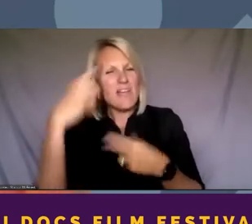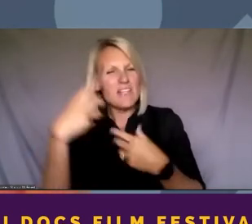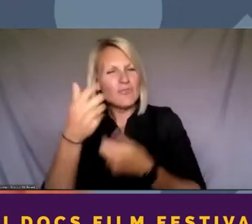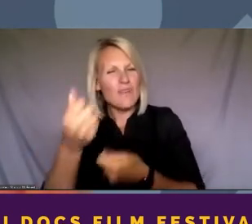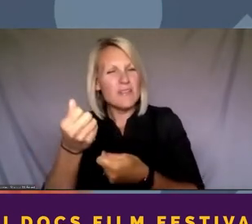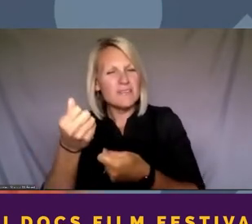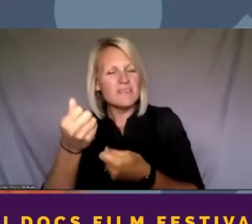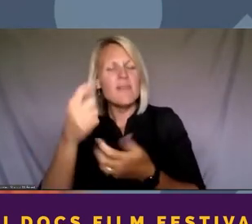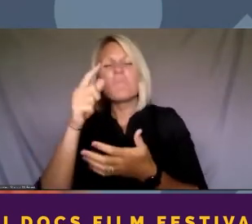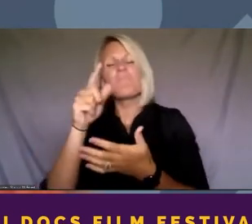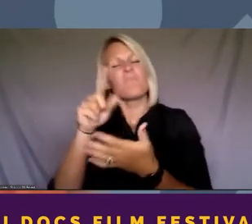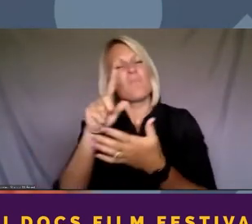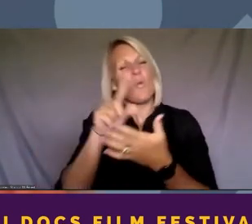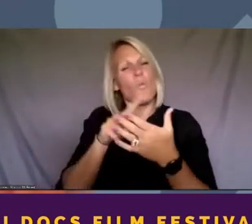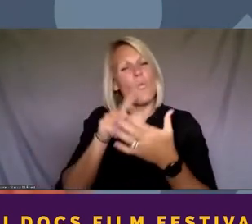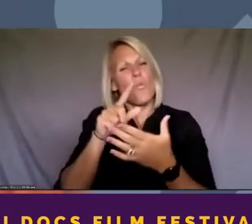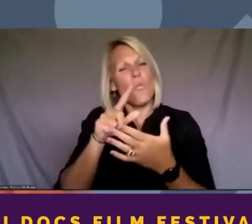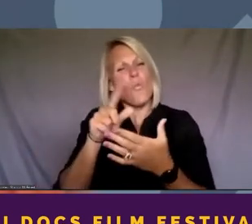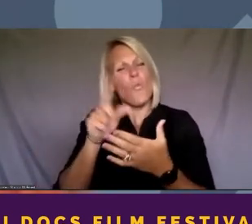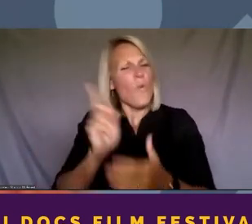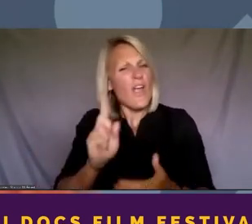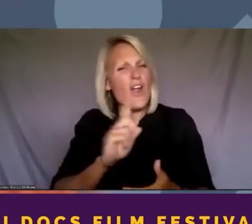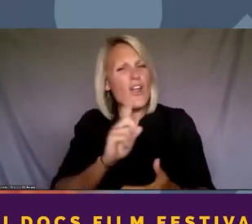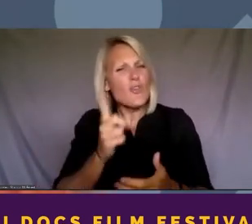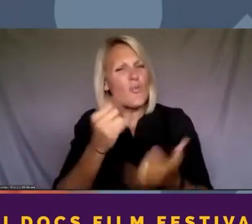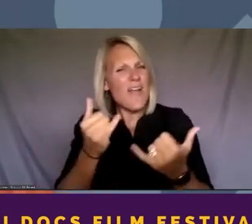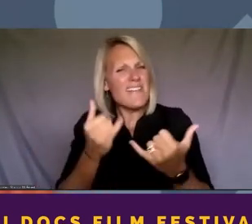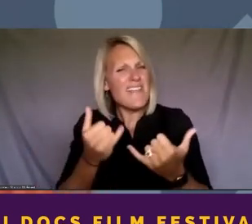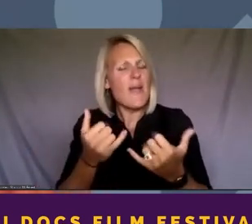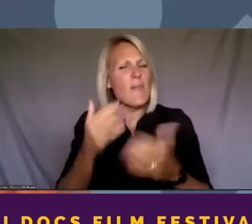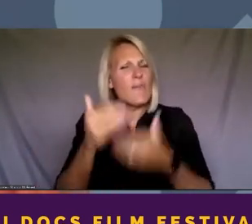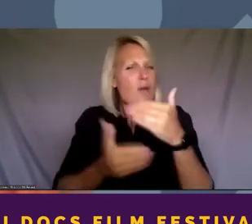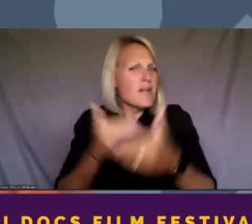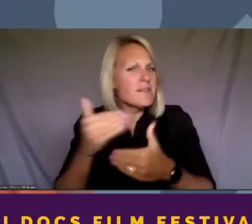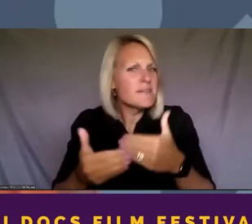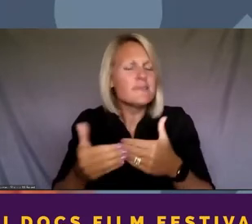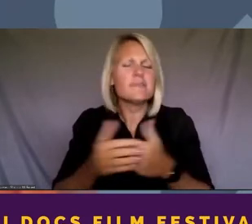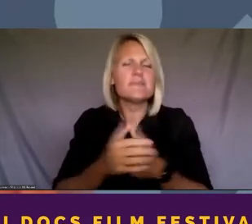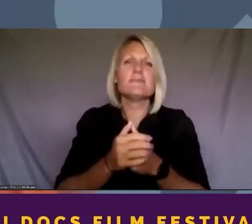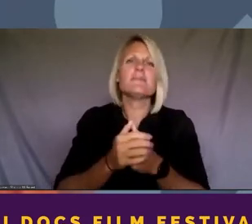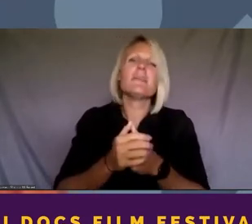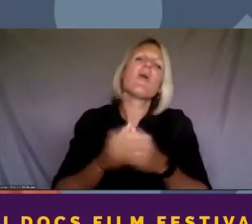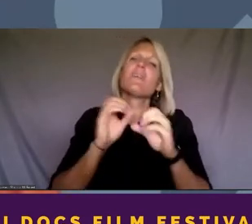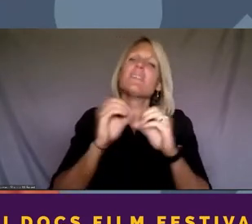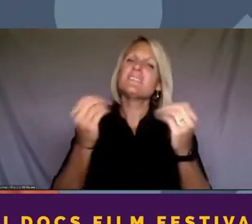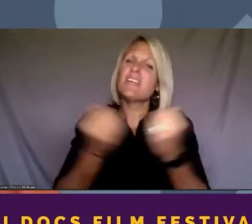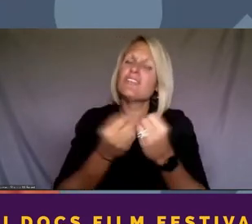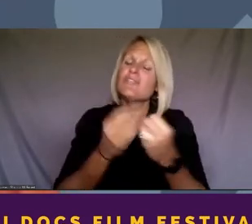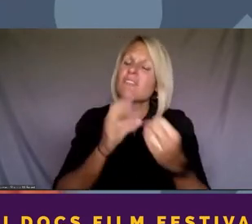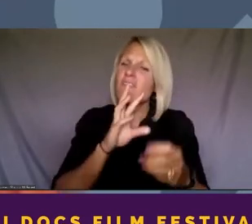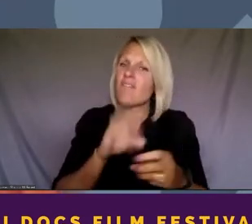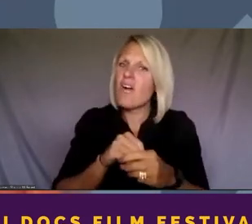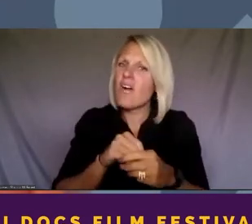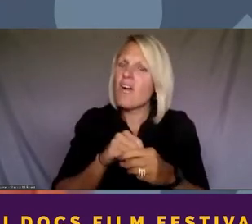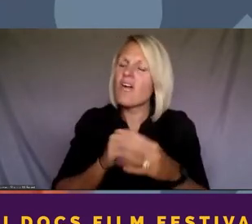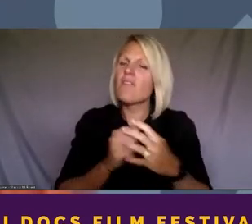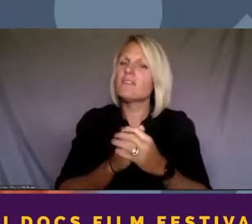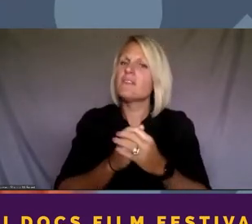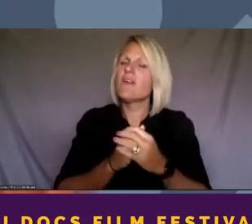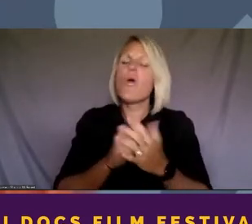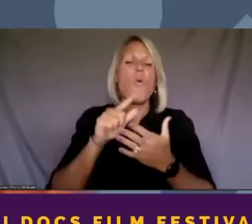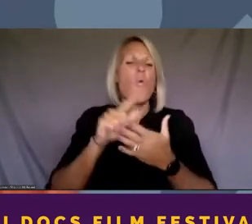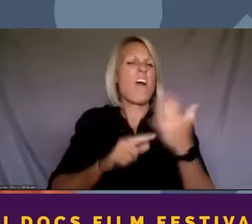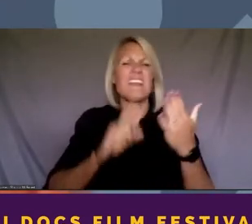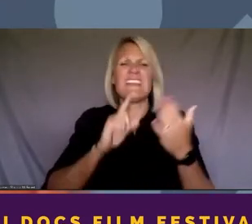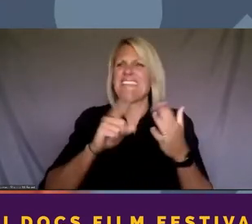are now, who are some of the organizations, what's possible that's brewing out there in terms of organizations and the